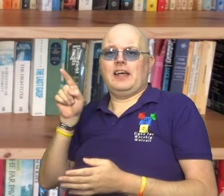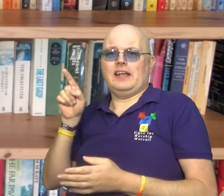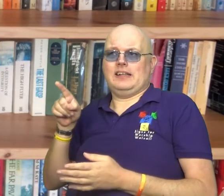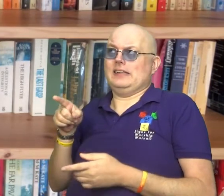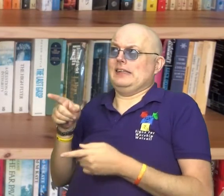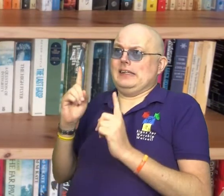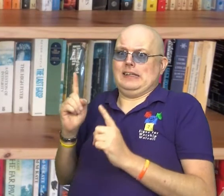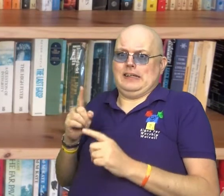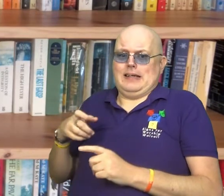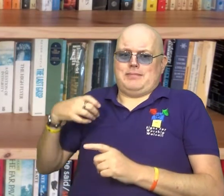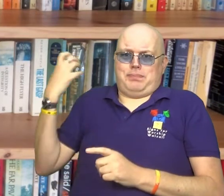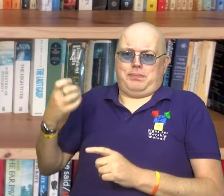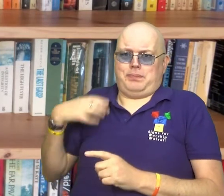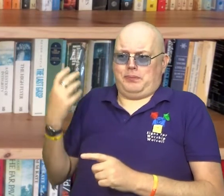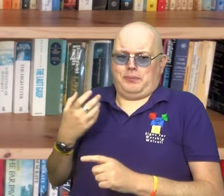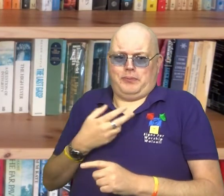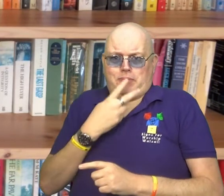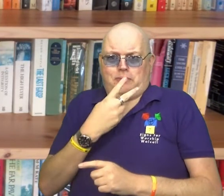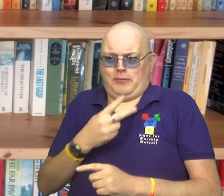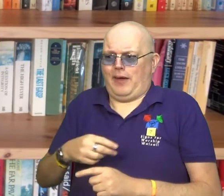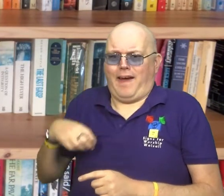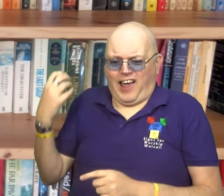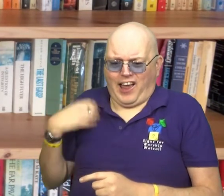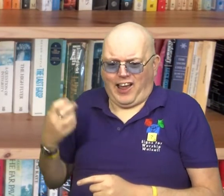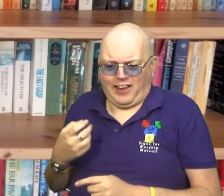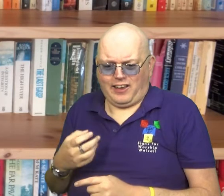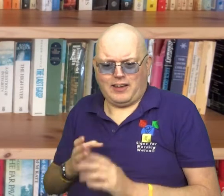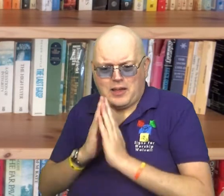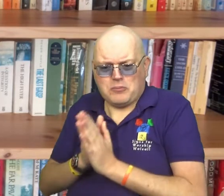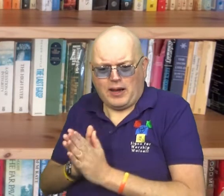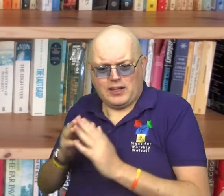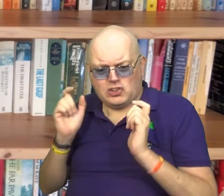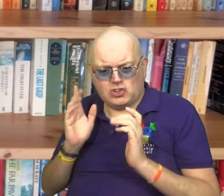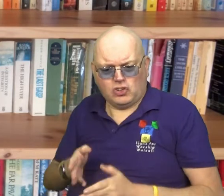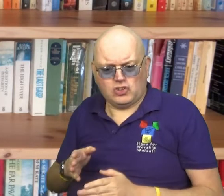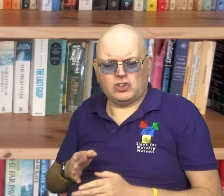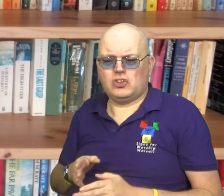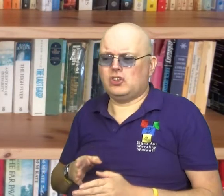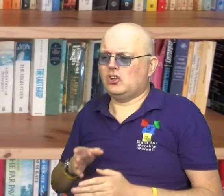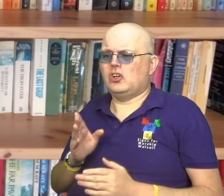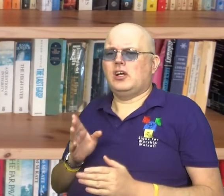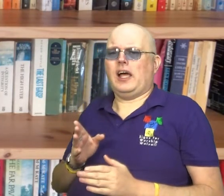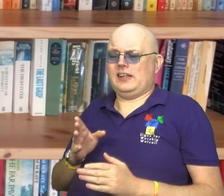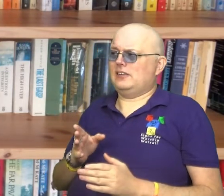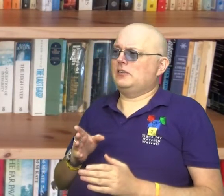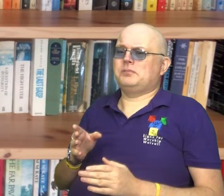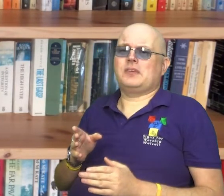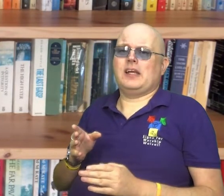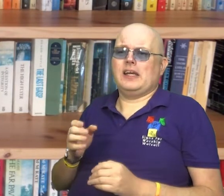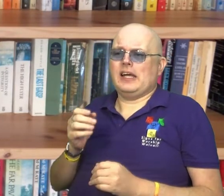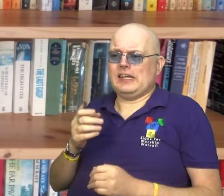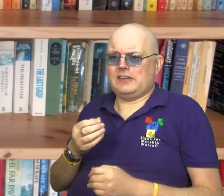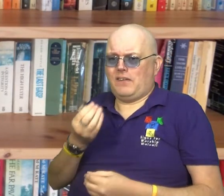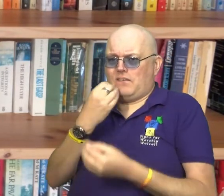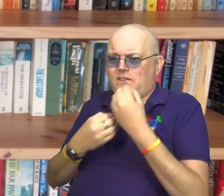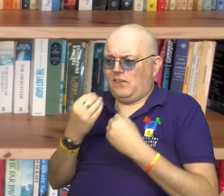had been furious when he had asked permission to have a cigarette when he was praying. And as a punishment, he was to be limited to